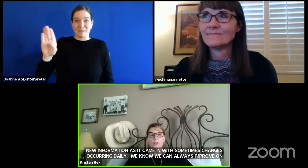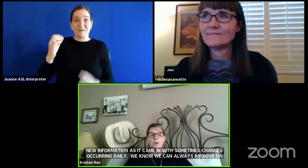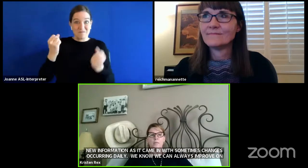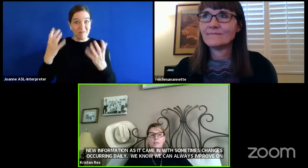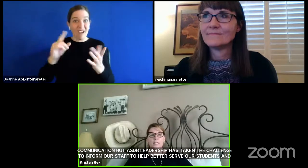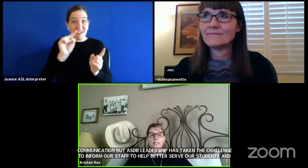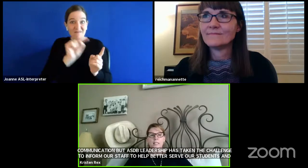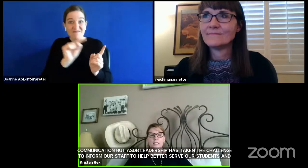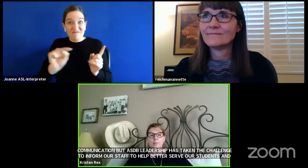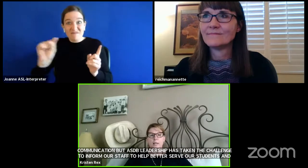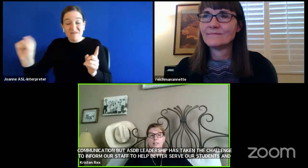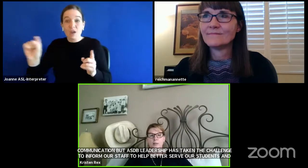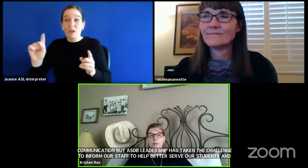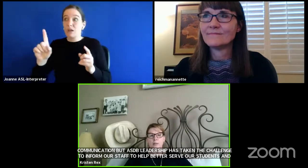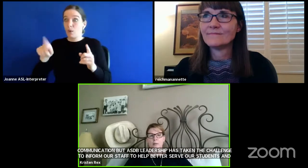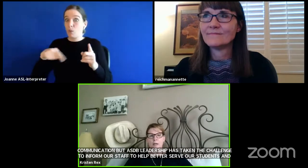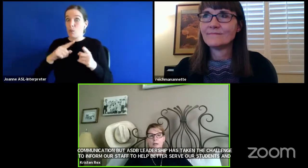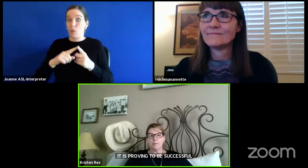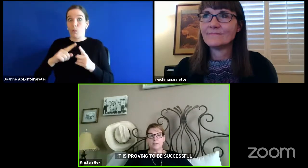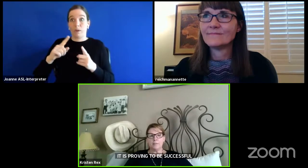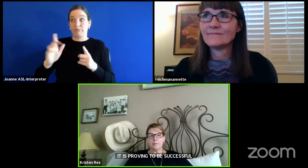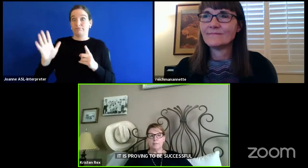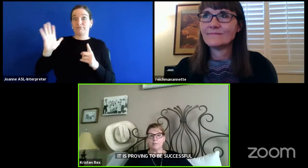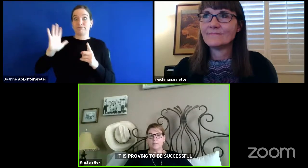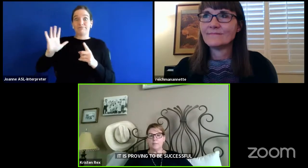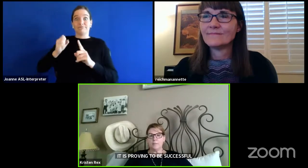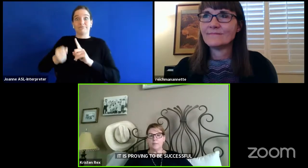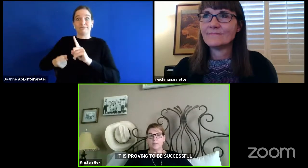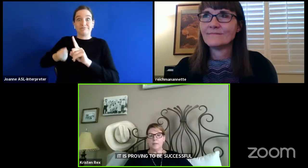when the COVID-19 pandemic arrived,